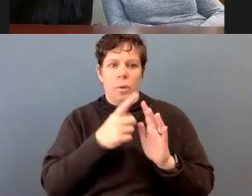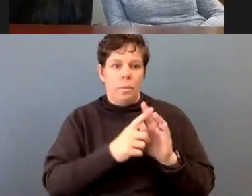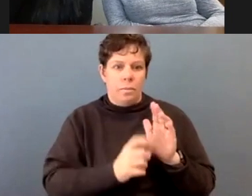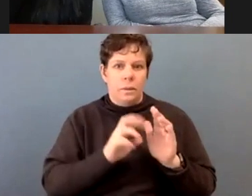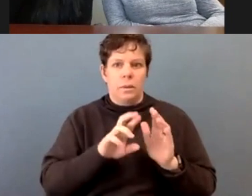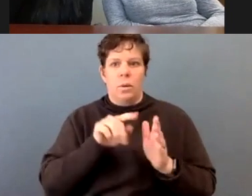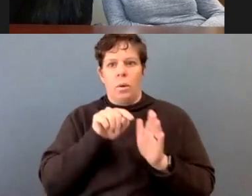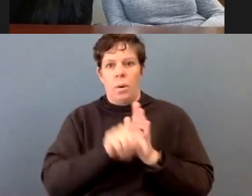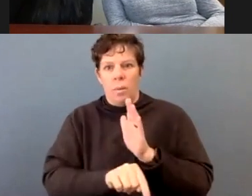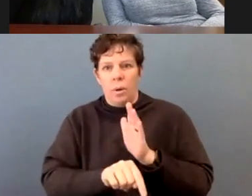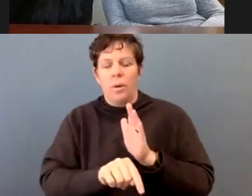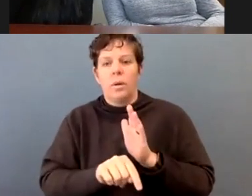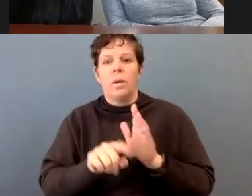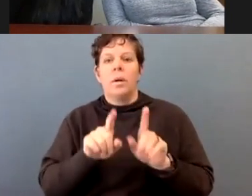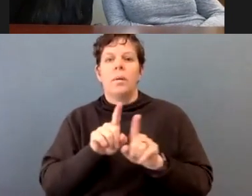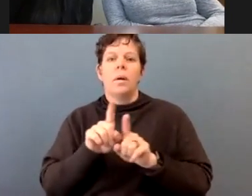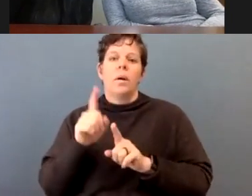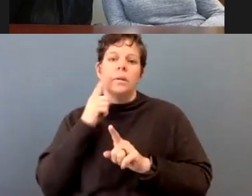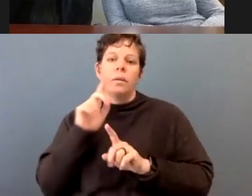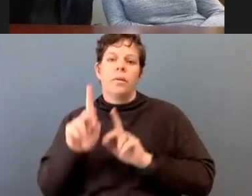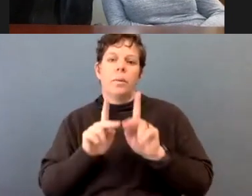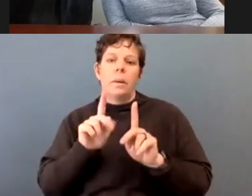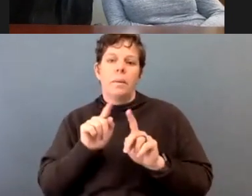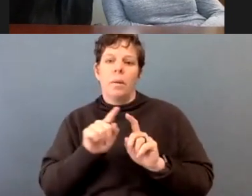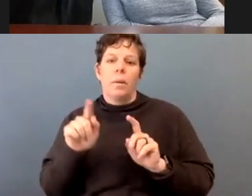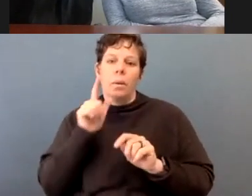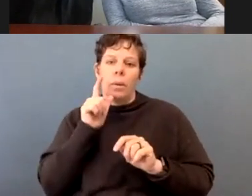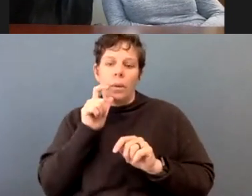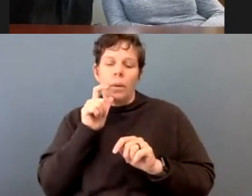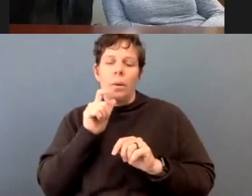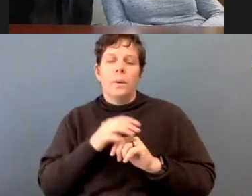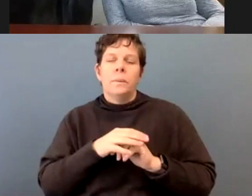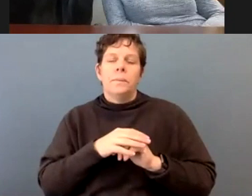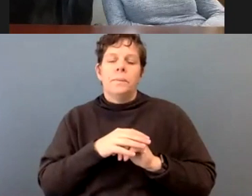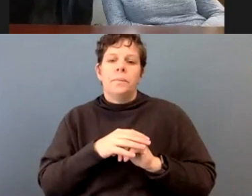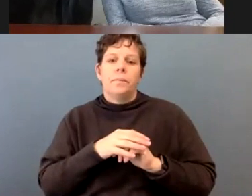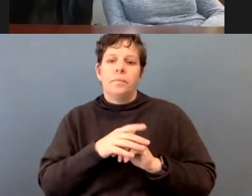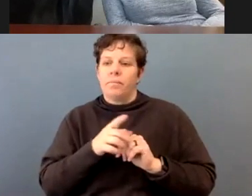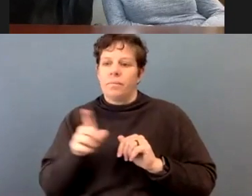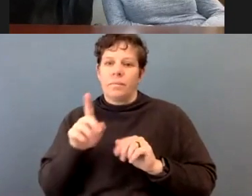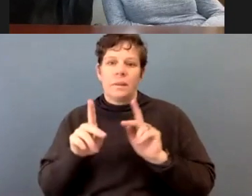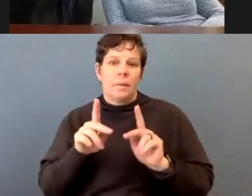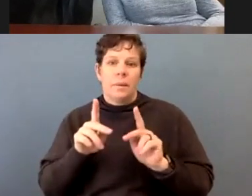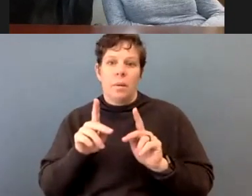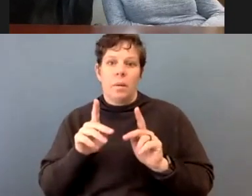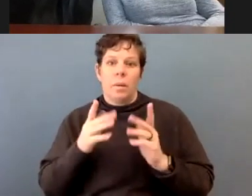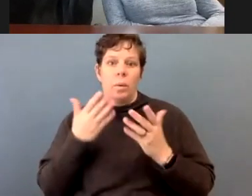But for those also that have not occurred yet,